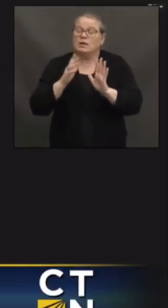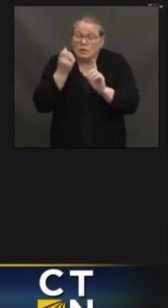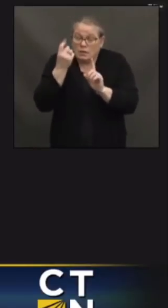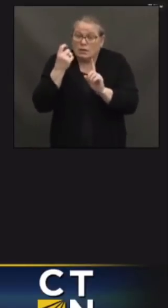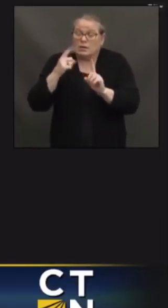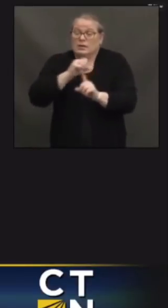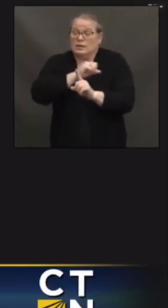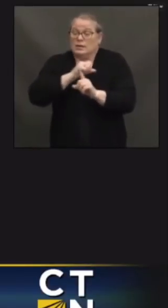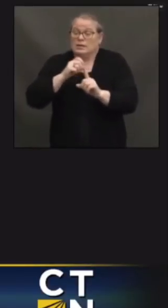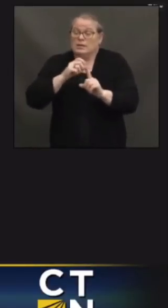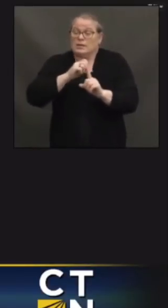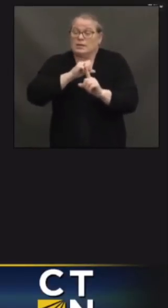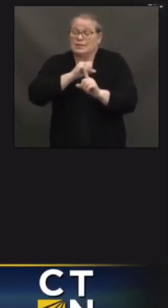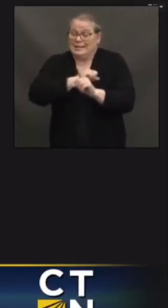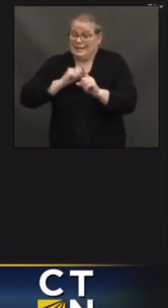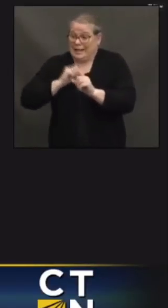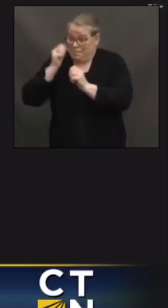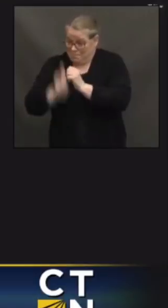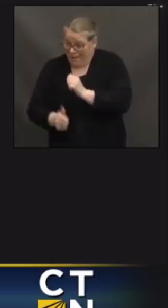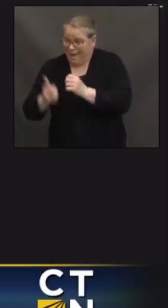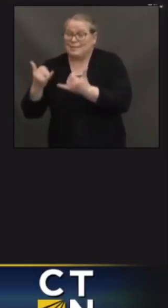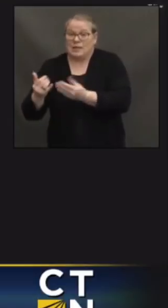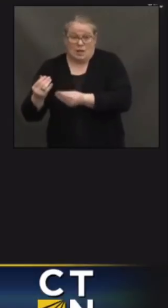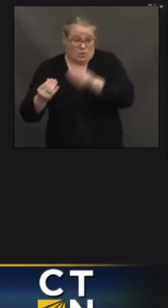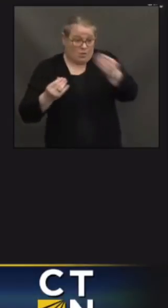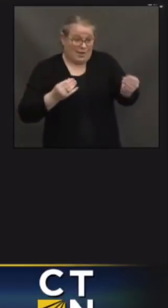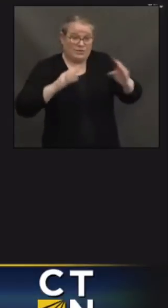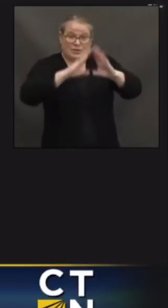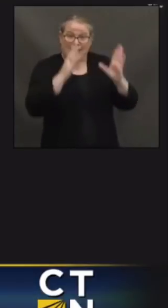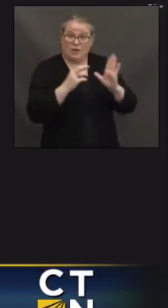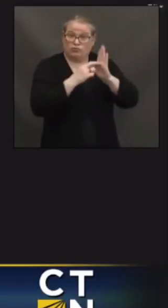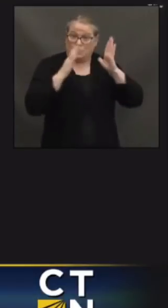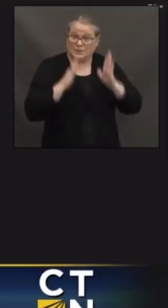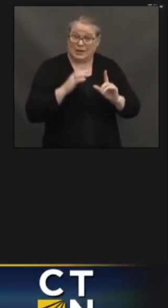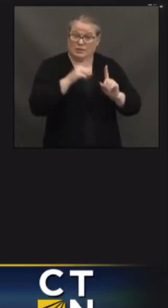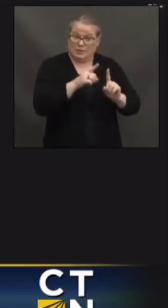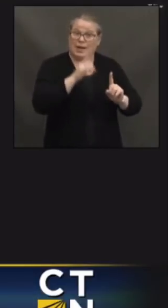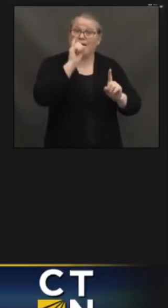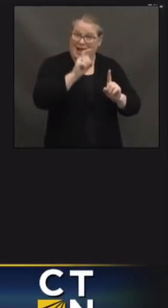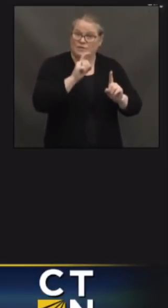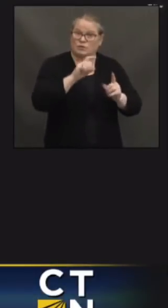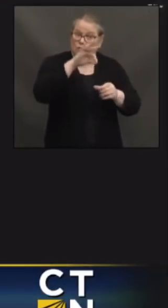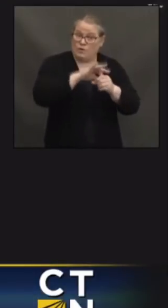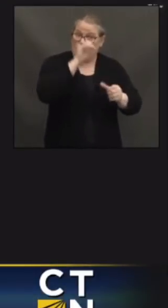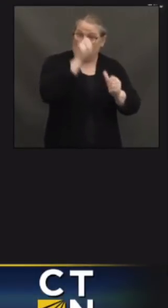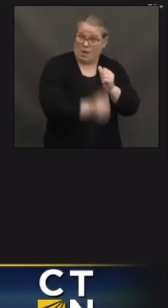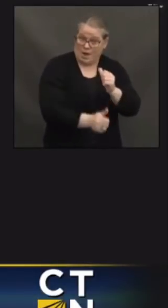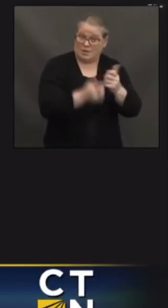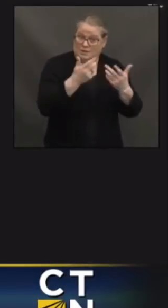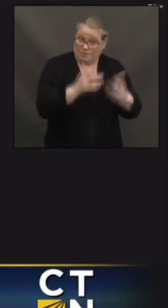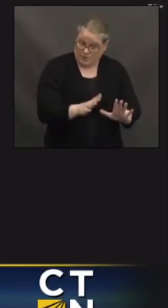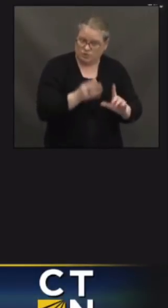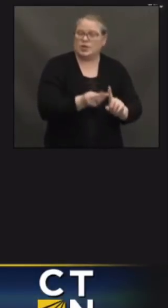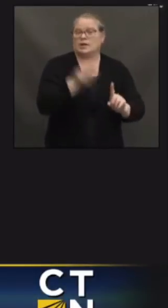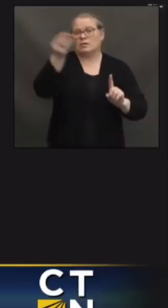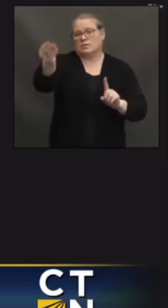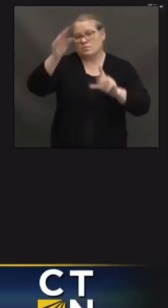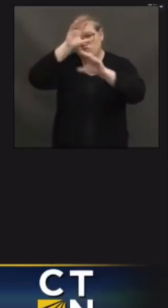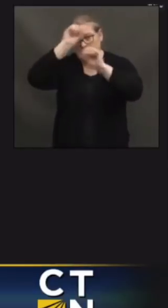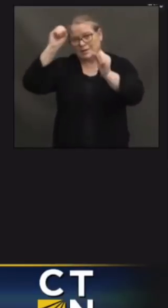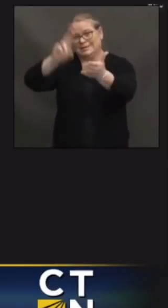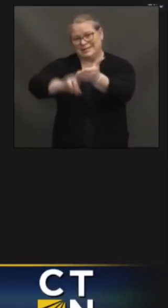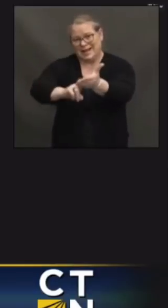sign it. But in that legislation is $10 billion to increase the production of vaccines